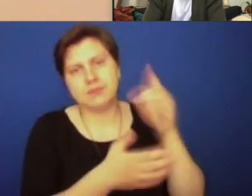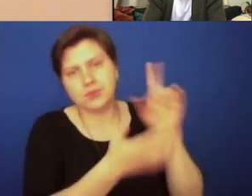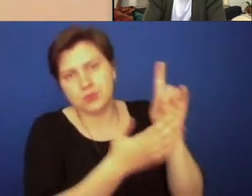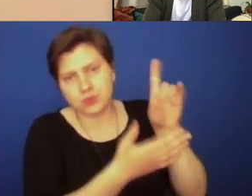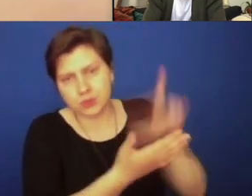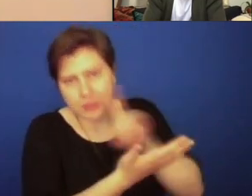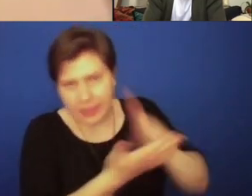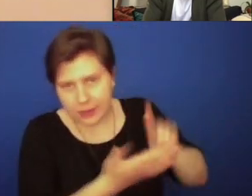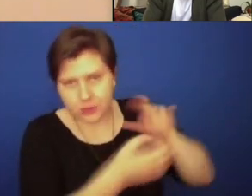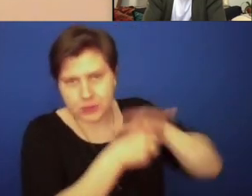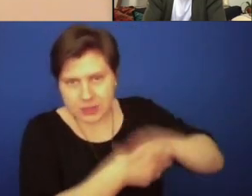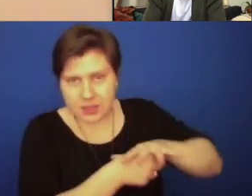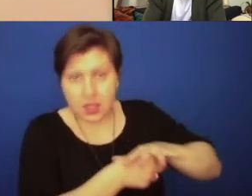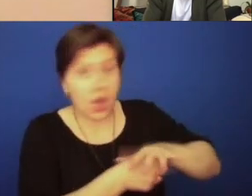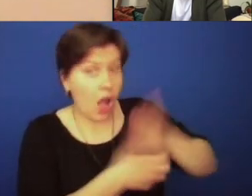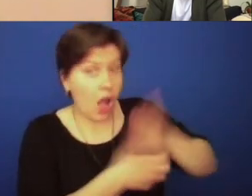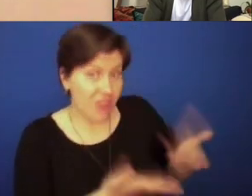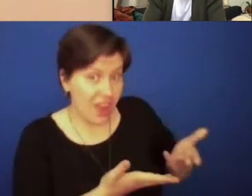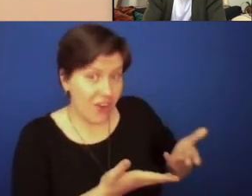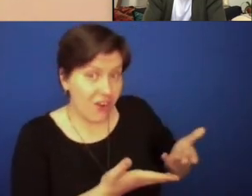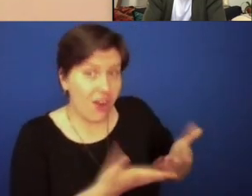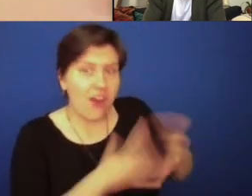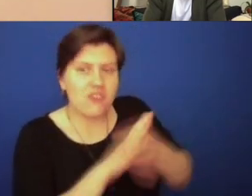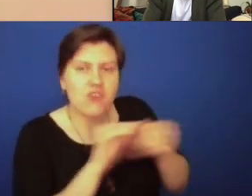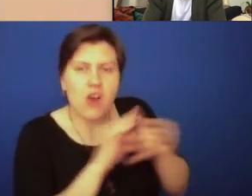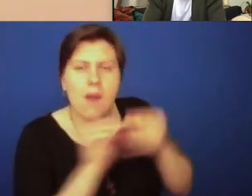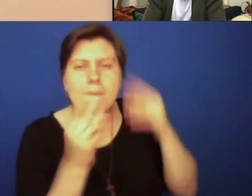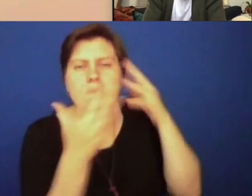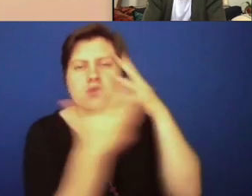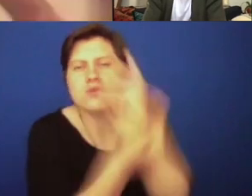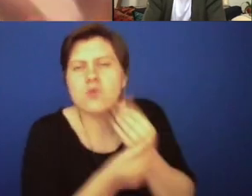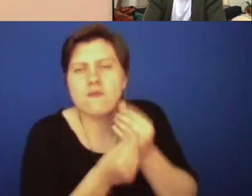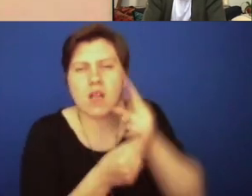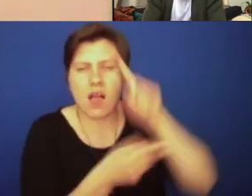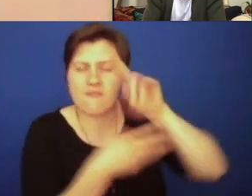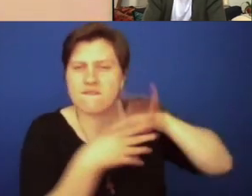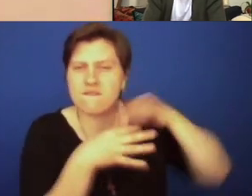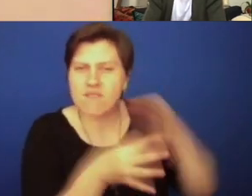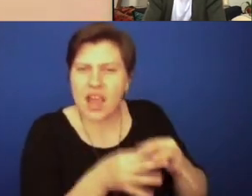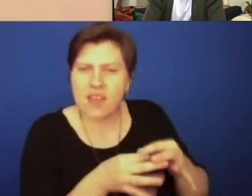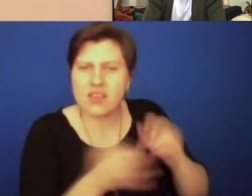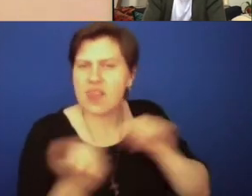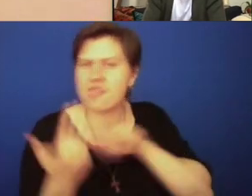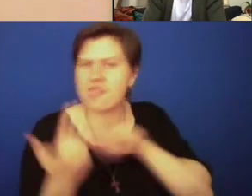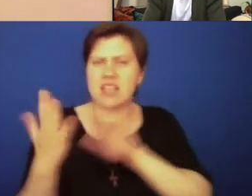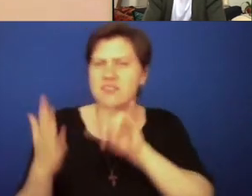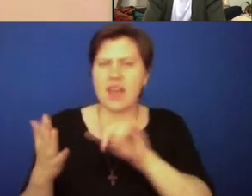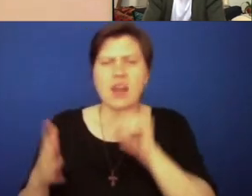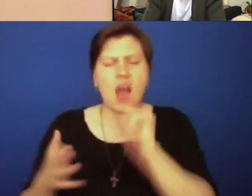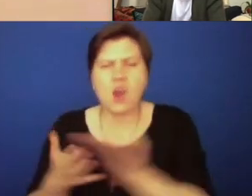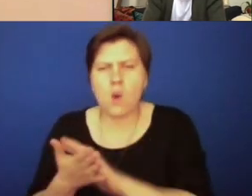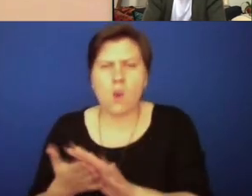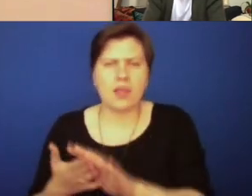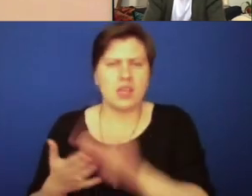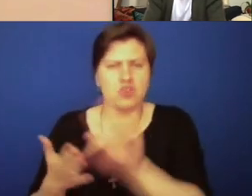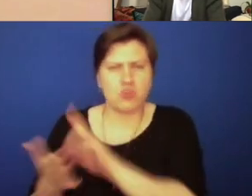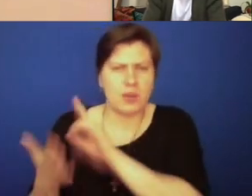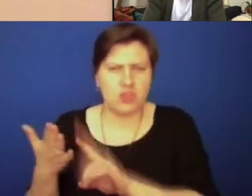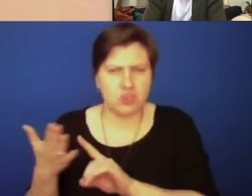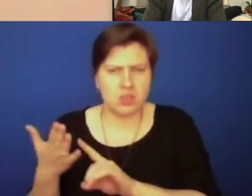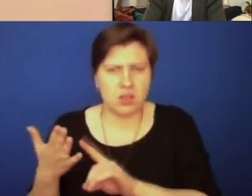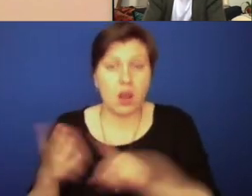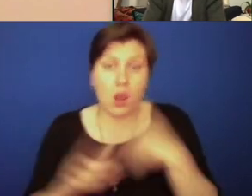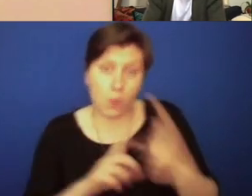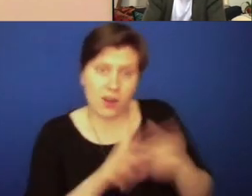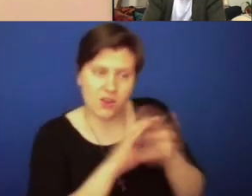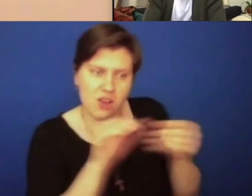discrimination. What is also there is that story of beautiful faithfulness in the face of that unholy discrimination. When you tell the story of